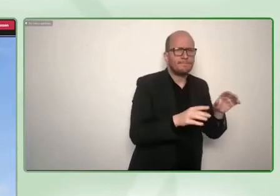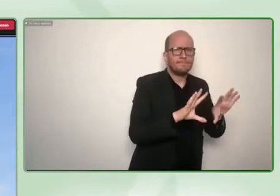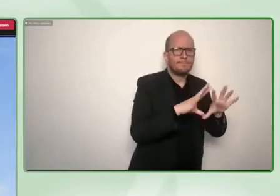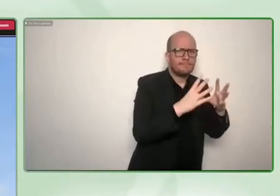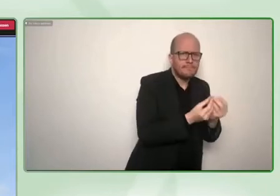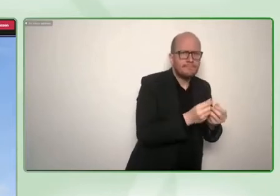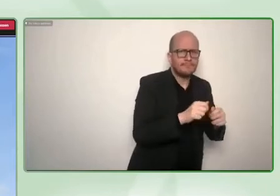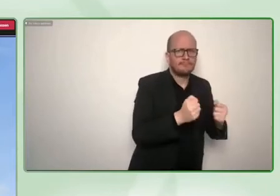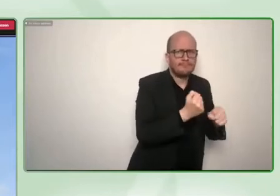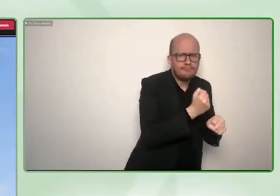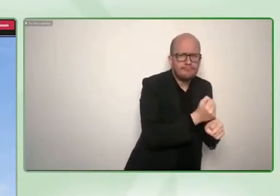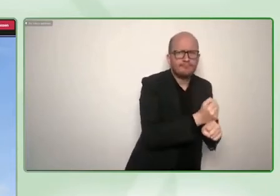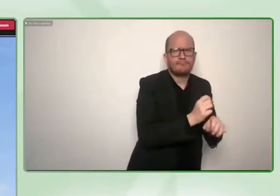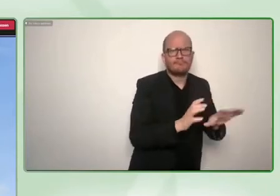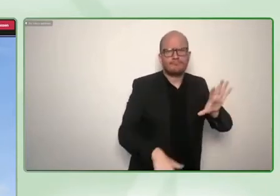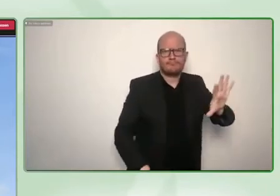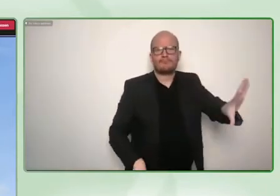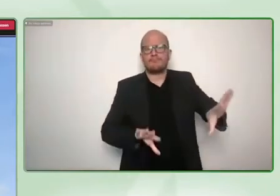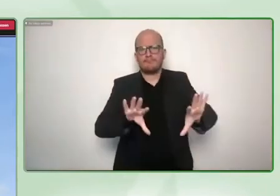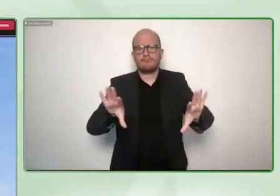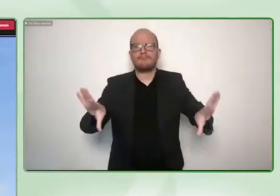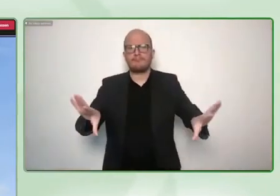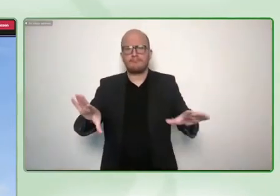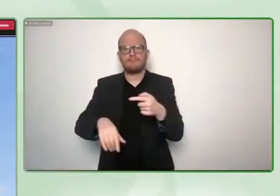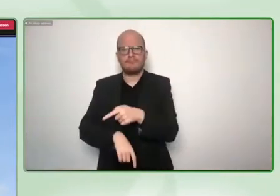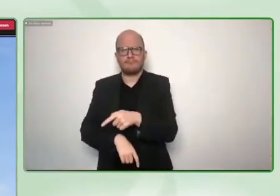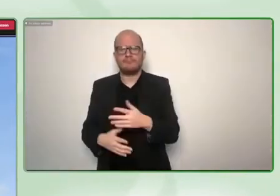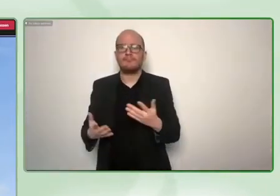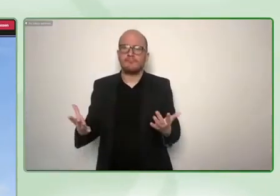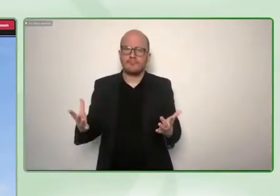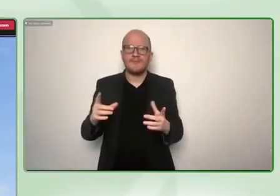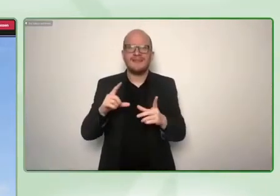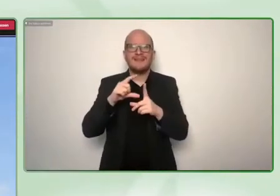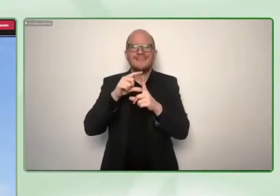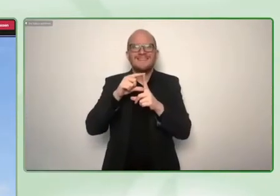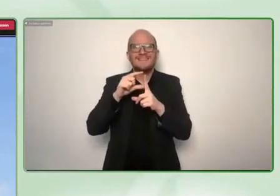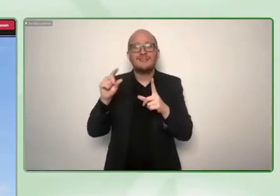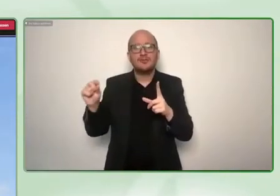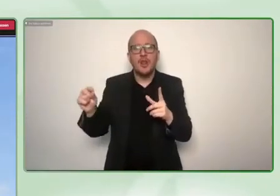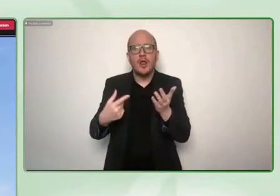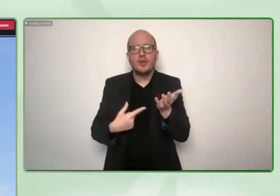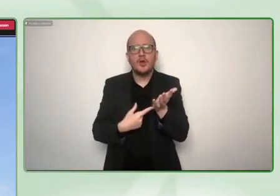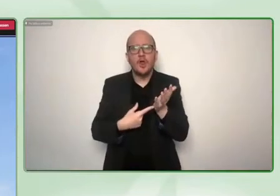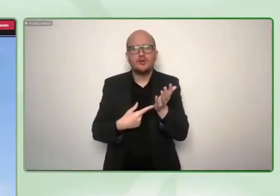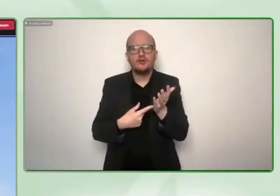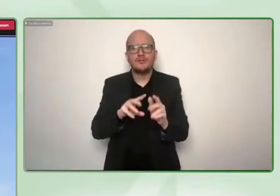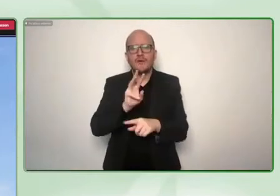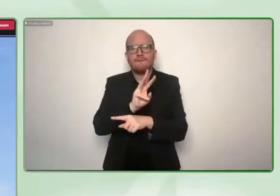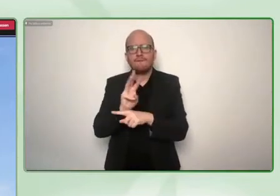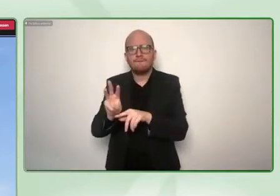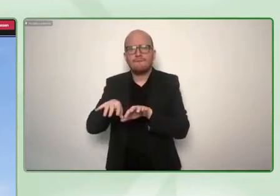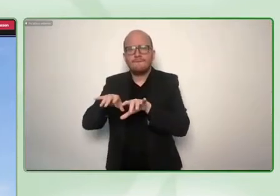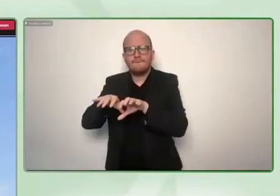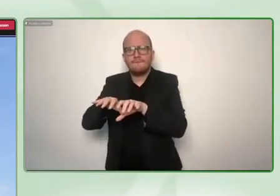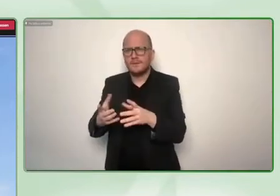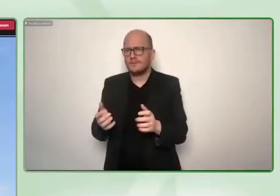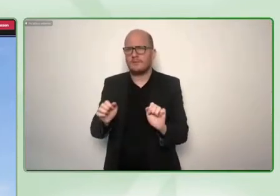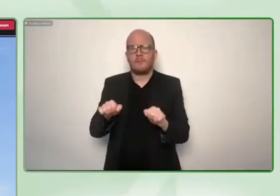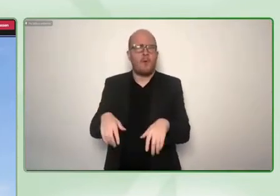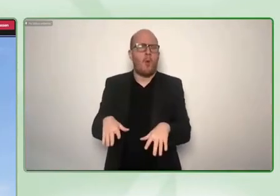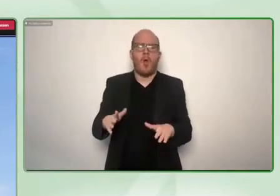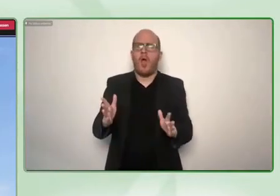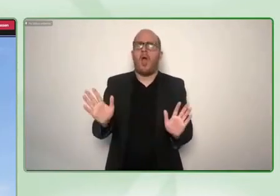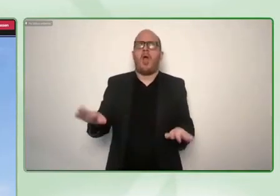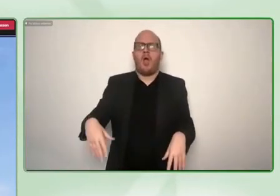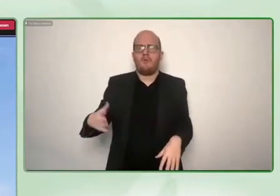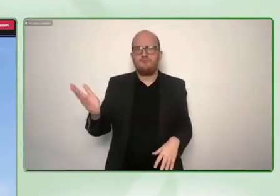maybe is a digital technology their scaling is much easier because uh yeah you basically in some cases you just need a server and the